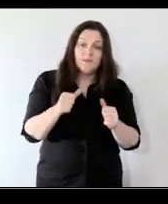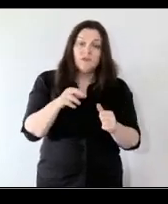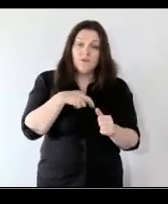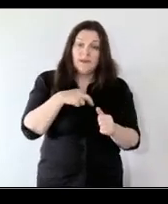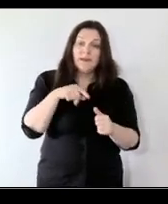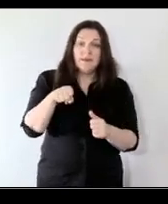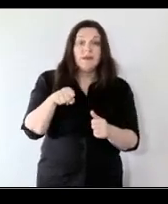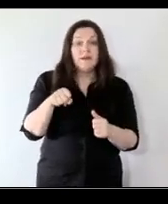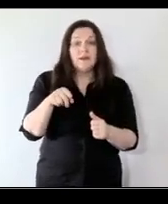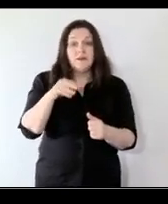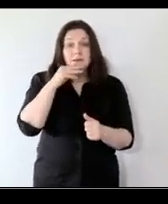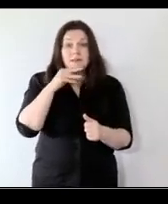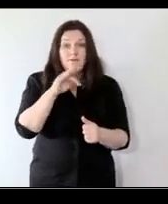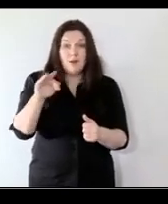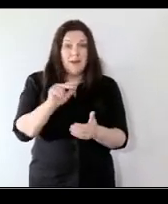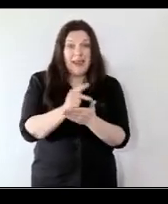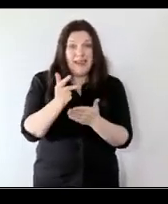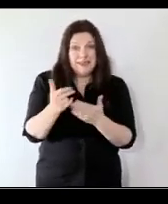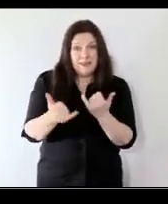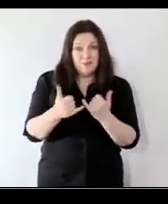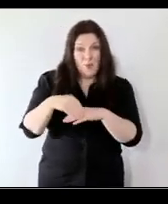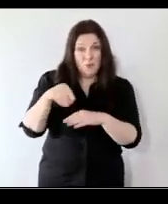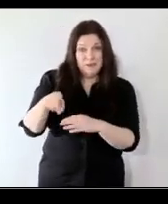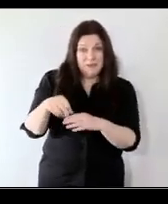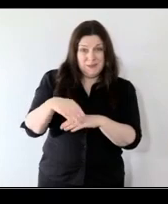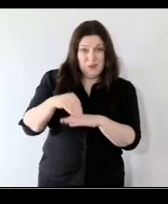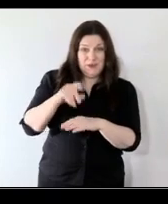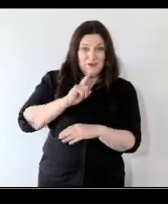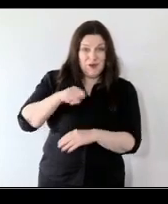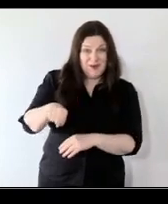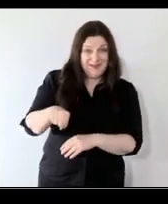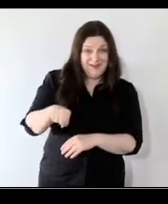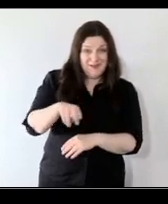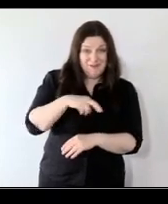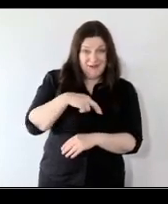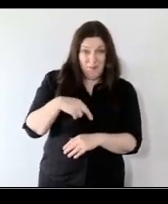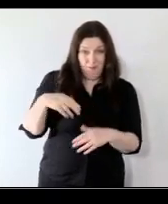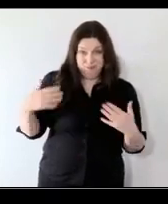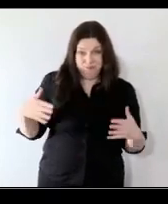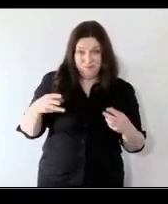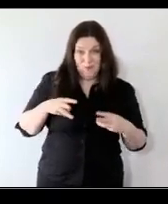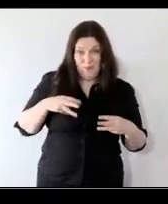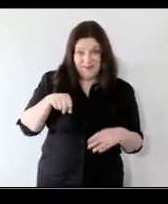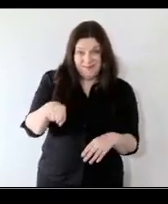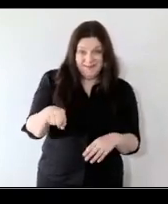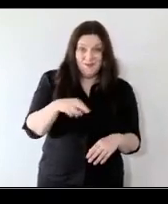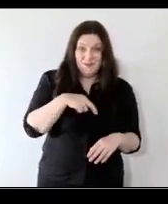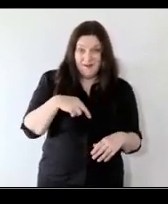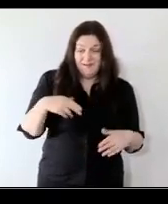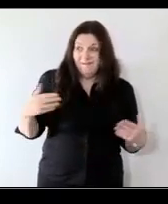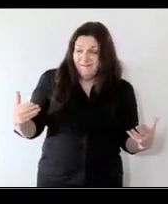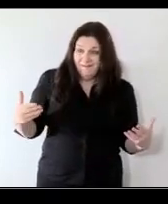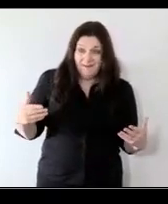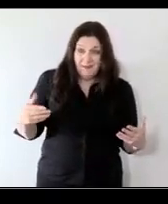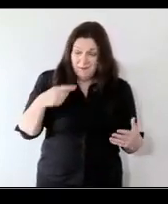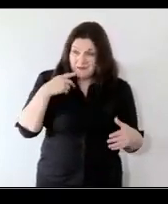is emanating from an 18 year old swedish woman which is astonishing and how how wonderful that she is a voice